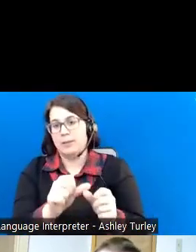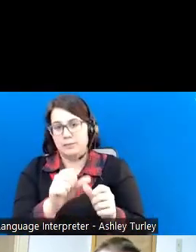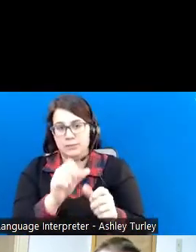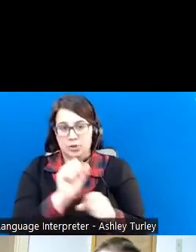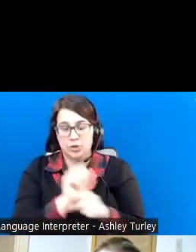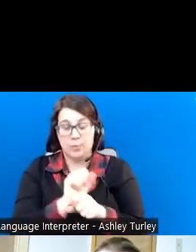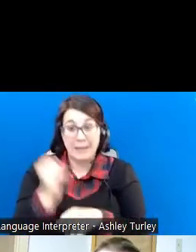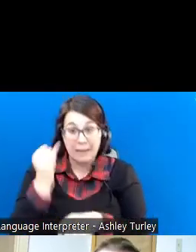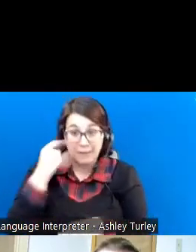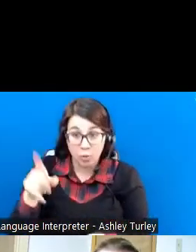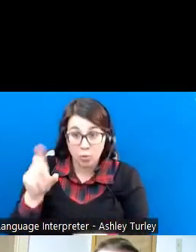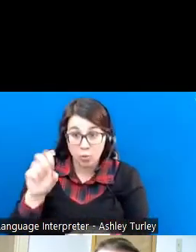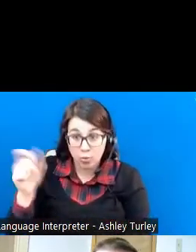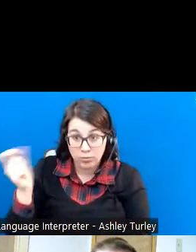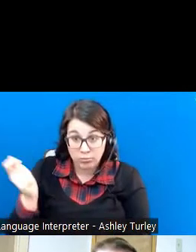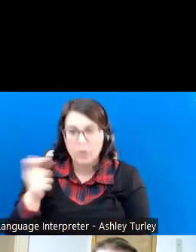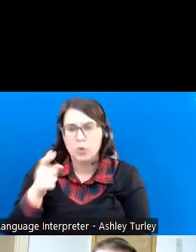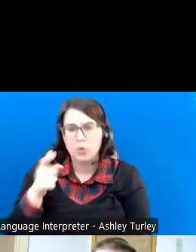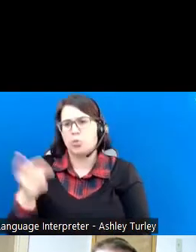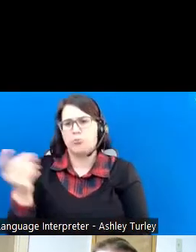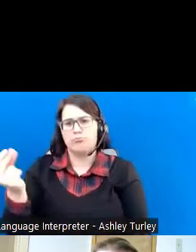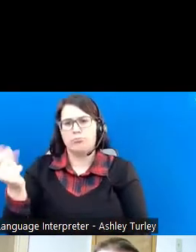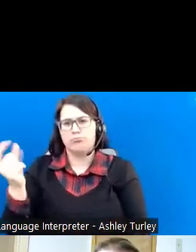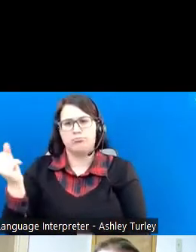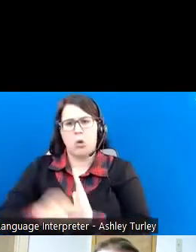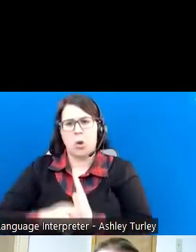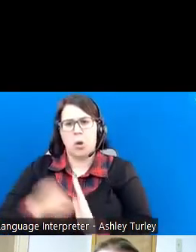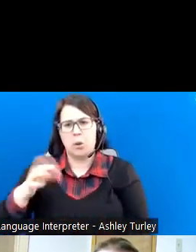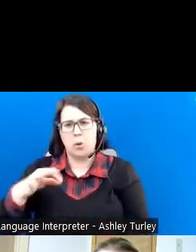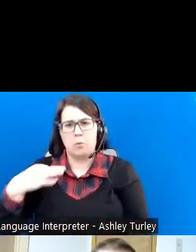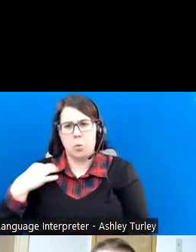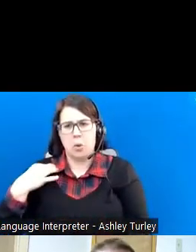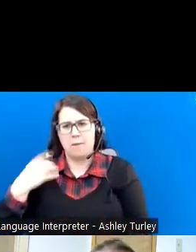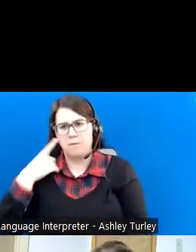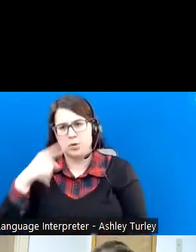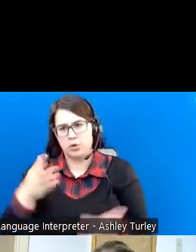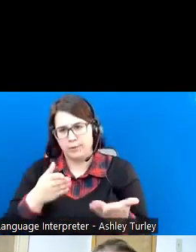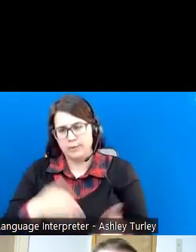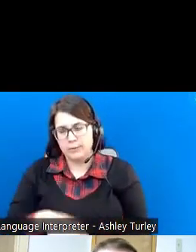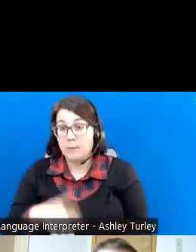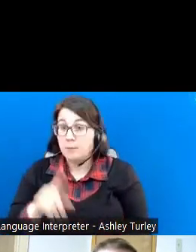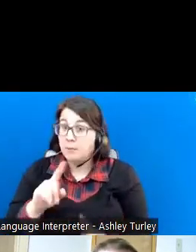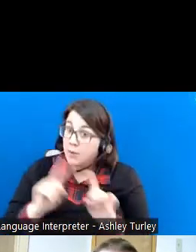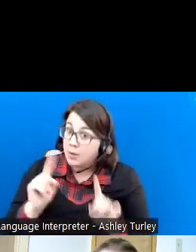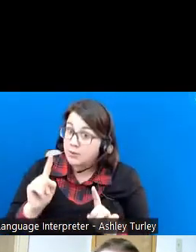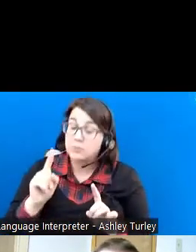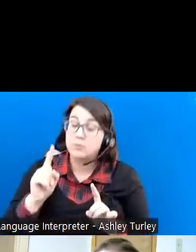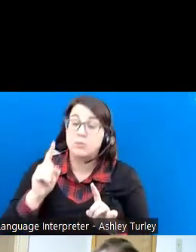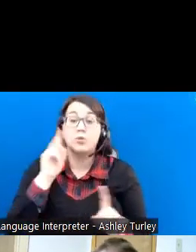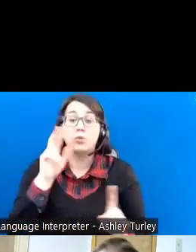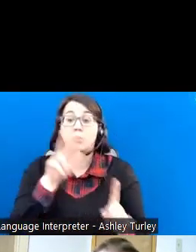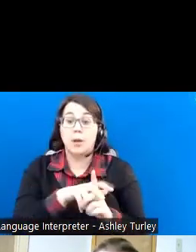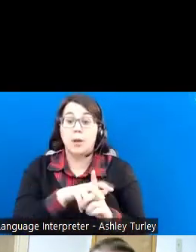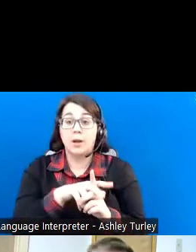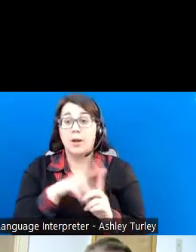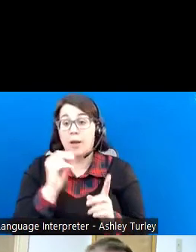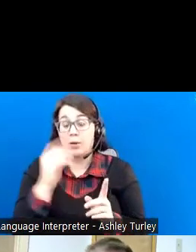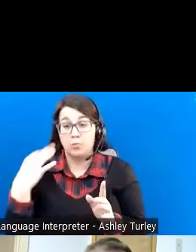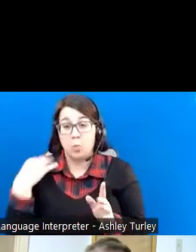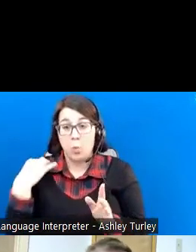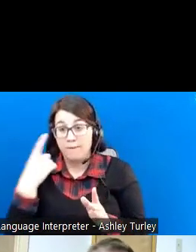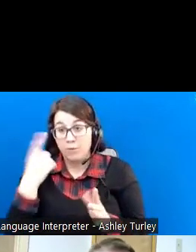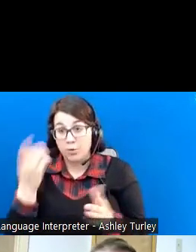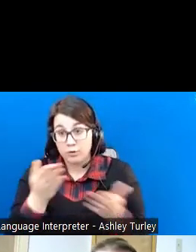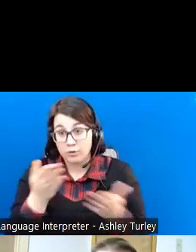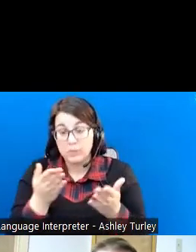benefits, for example, you're going to be automatically qualified for our services. But in order to apply and be eligible for our services,